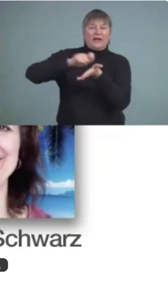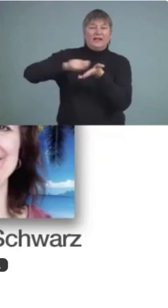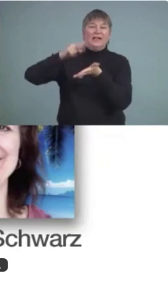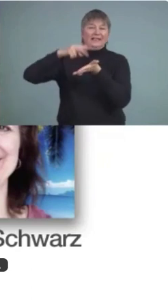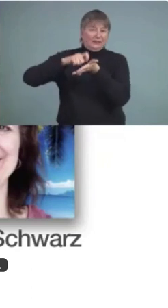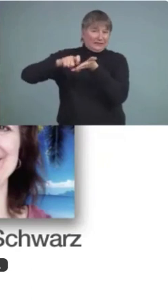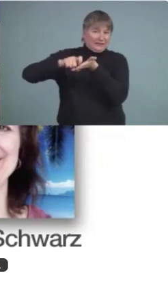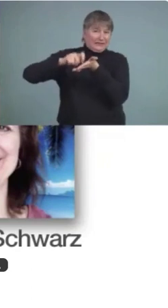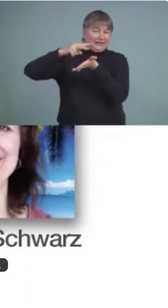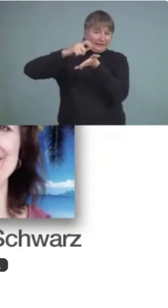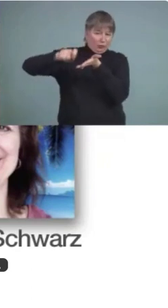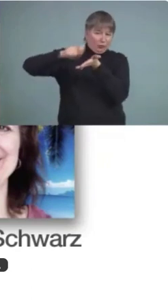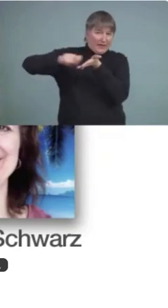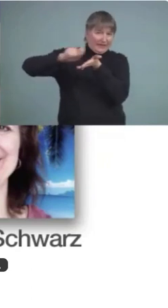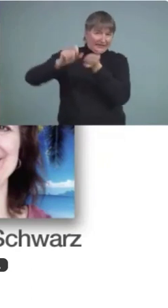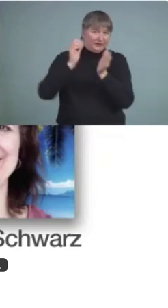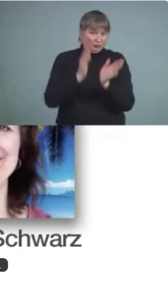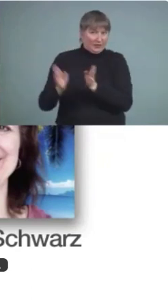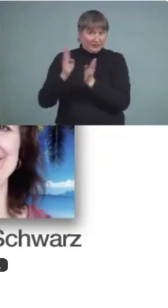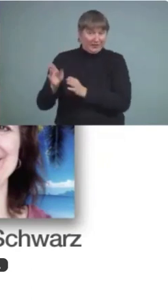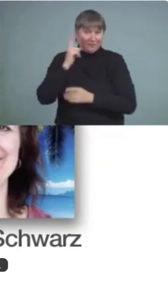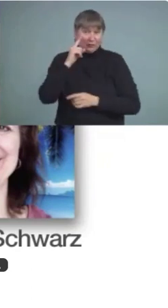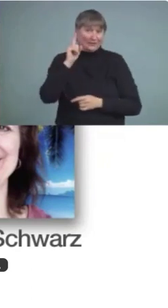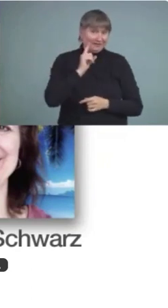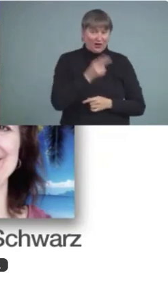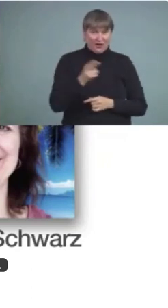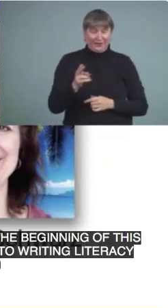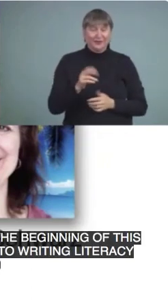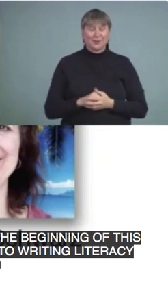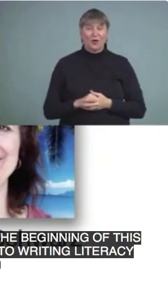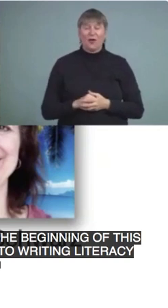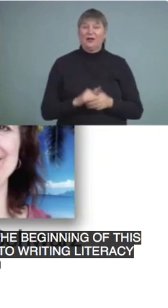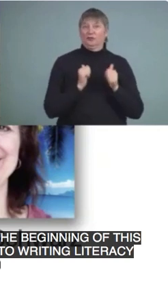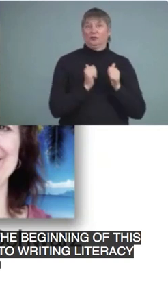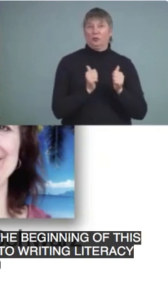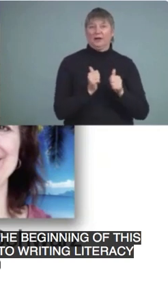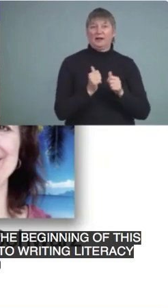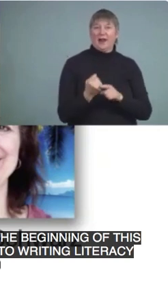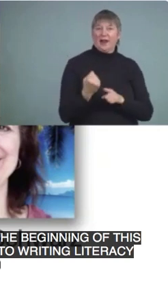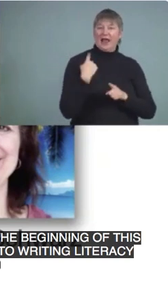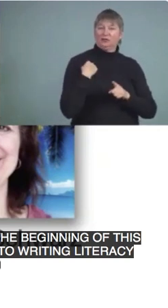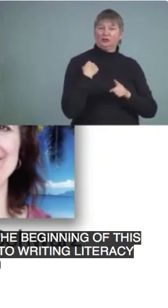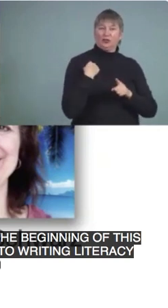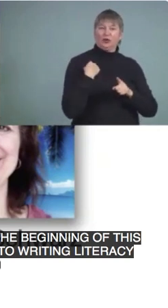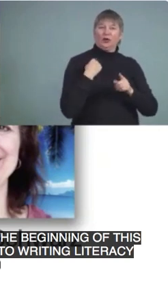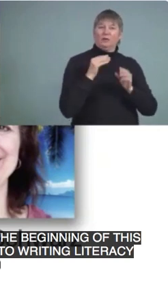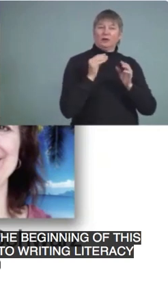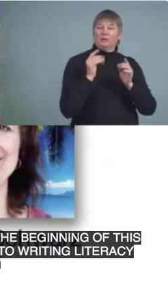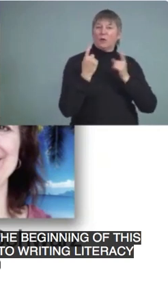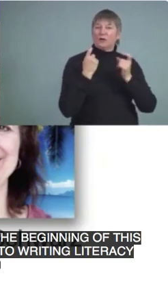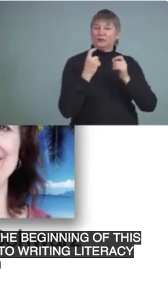students who are deaf and hard of hearing. So, that's kind of great to have that follow-up from, from the reading to the writing.